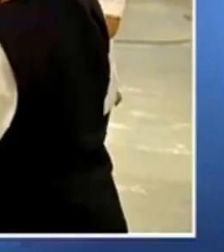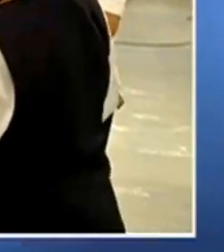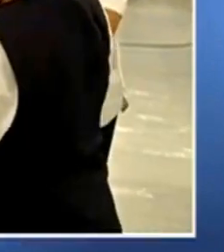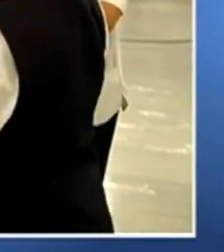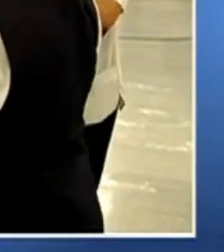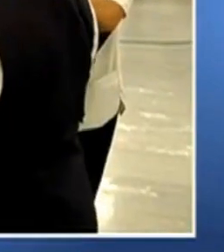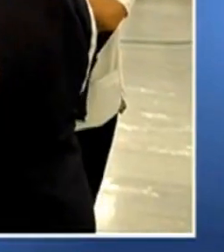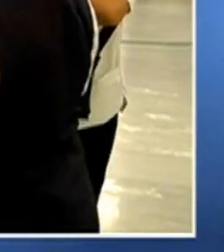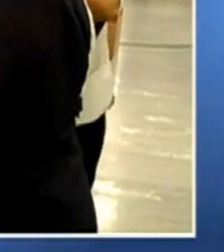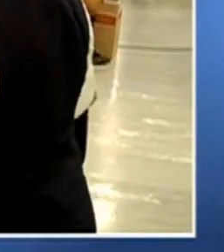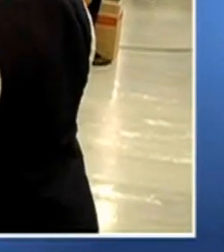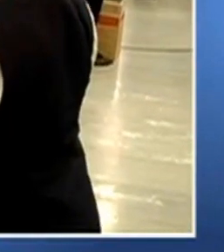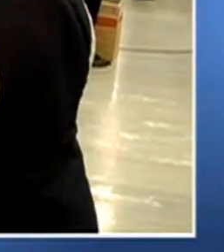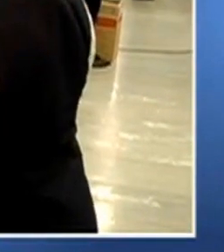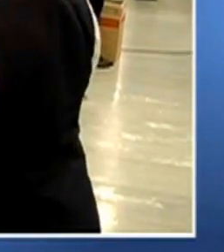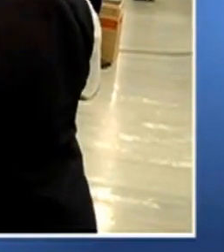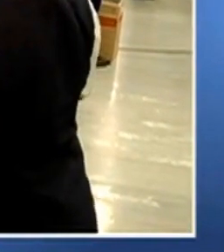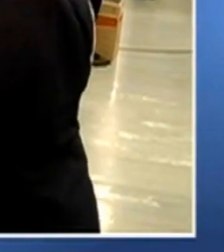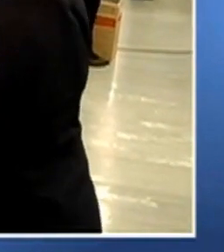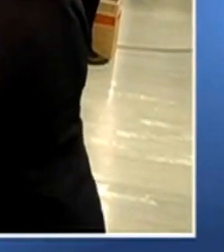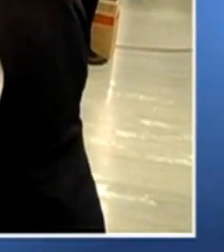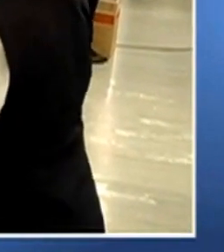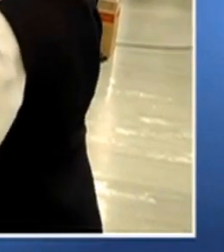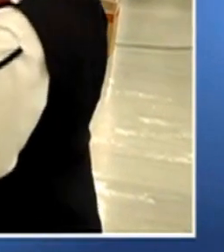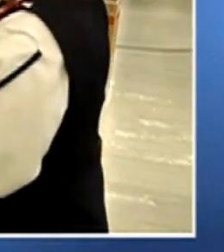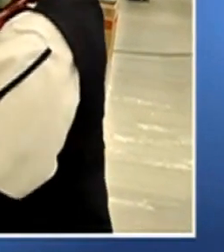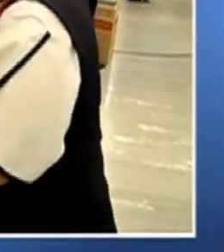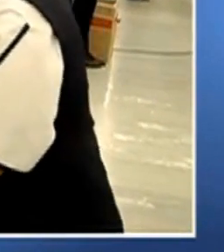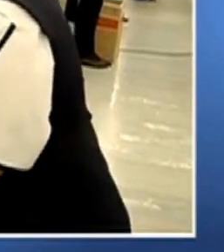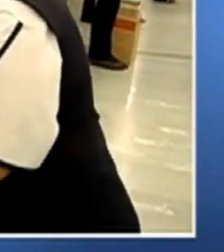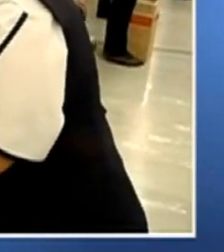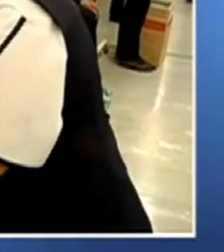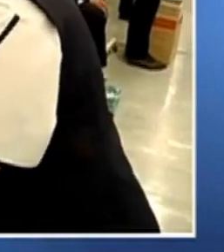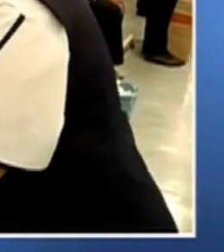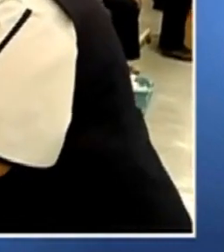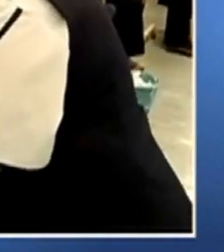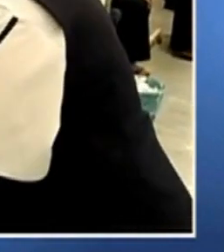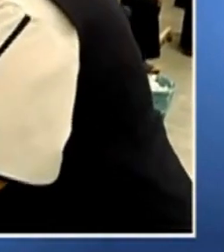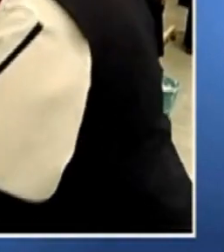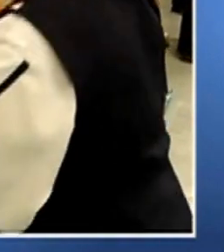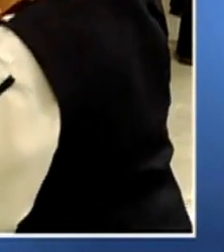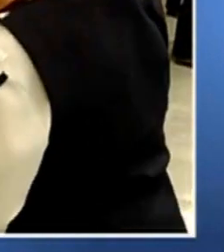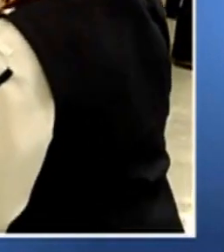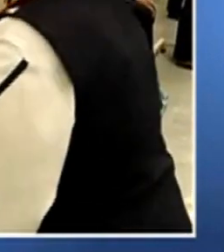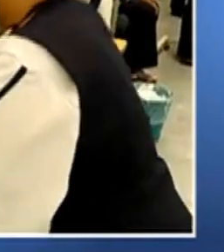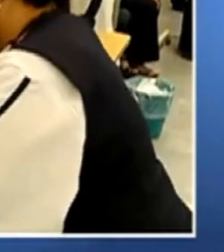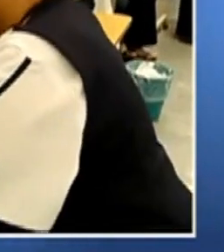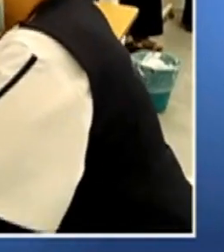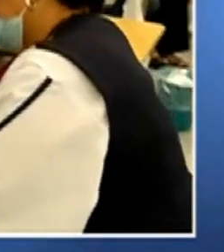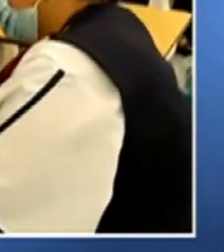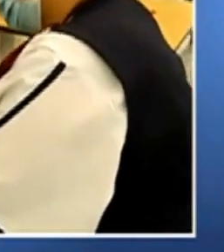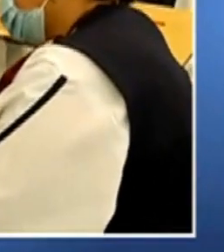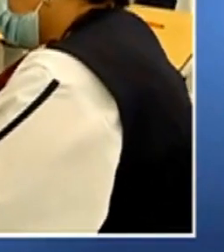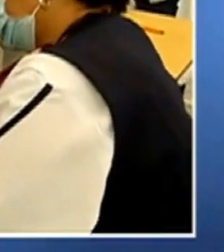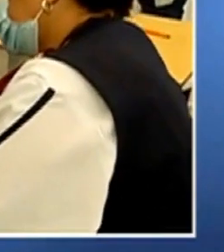immunocompromise, such as diabetes, those are people that really need to be vaccinated because they are at very high risk